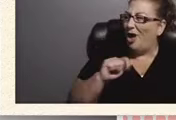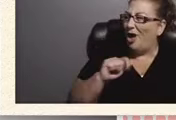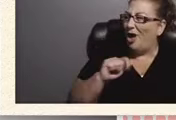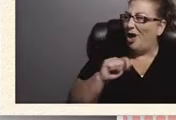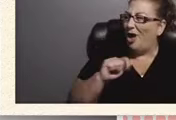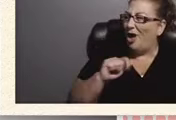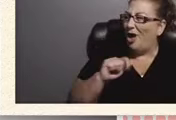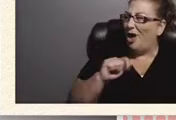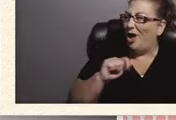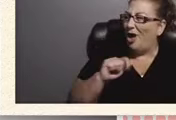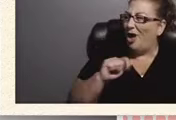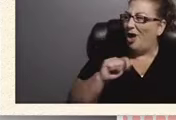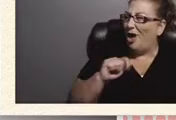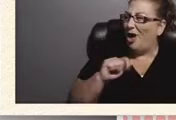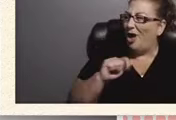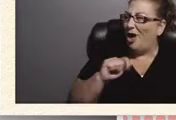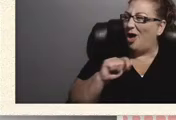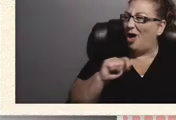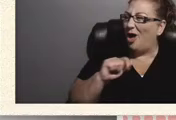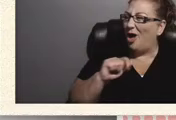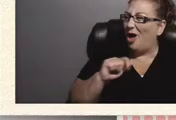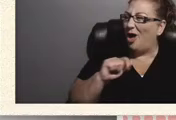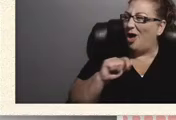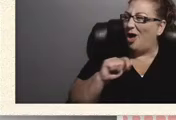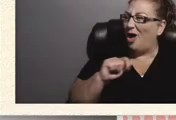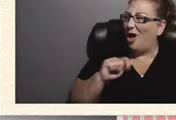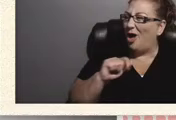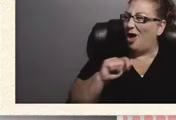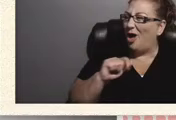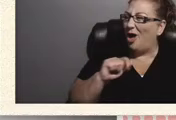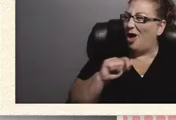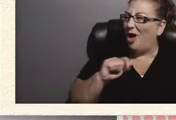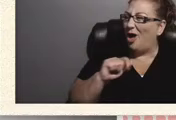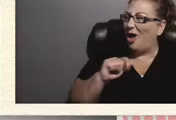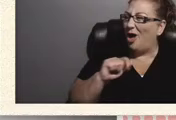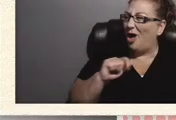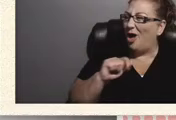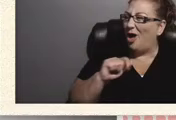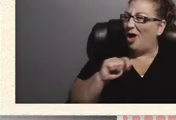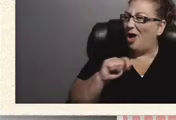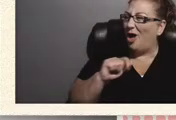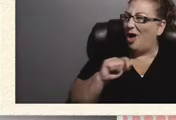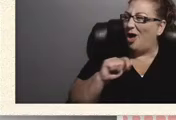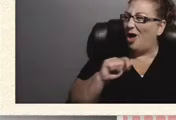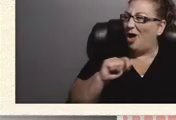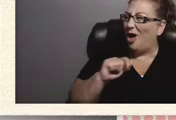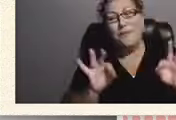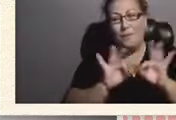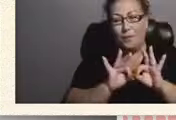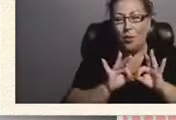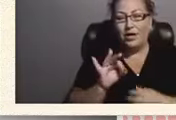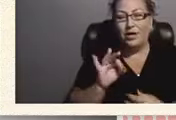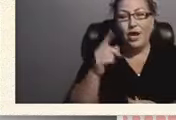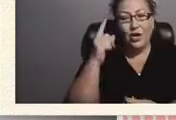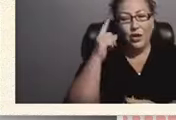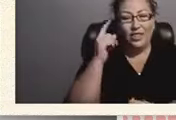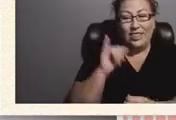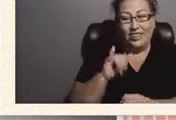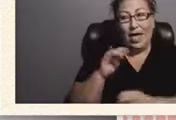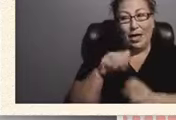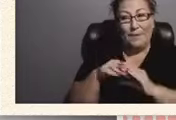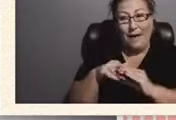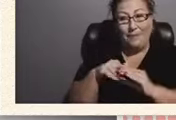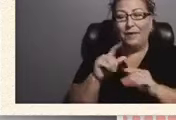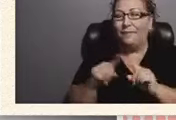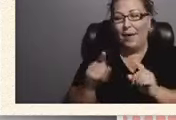this session babble because it's so important i mean you think that you're babbling but there are a lot of people